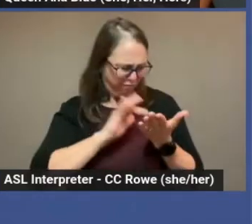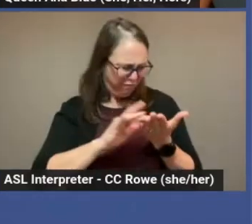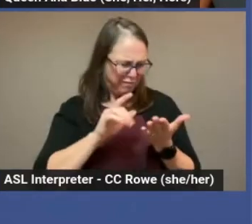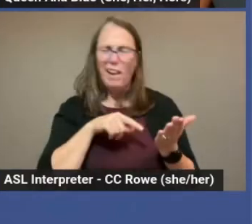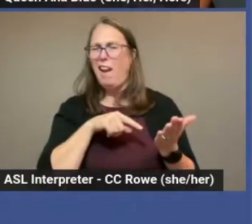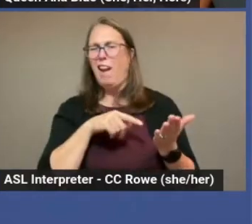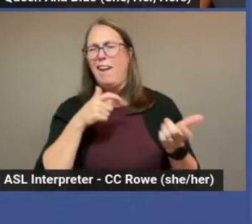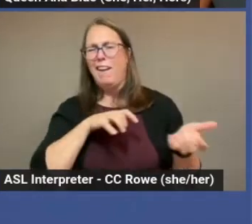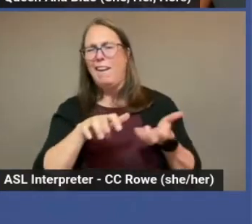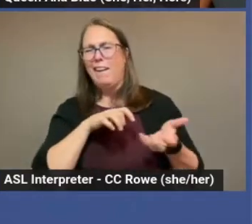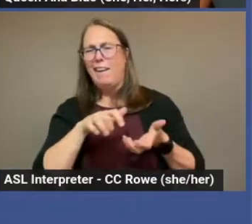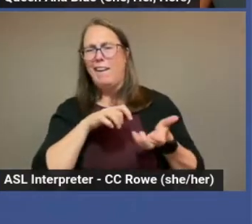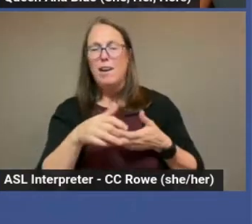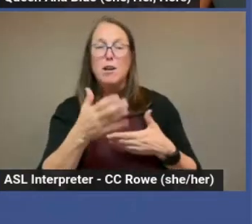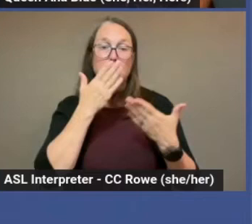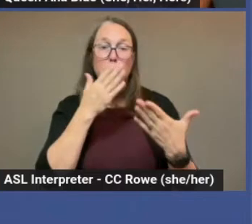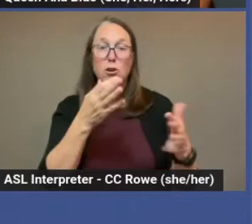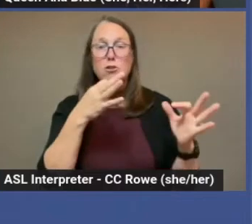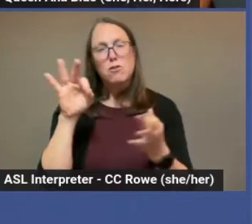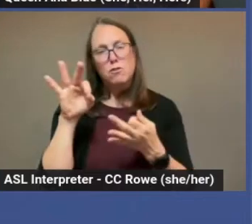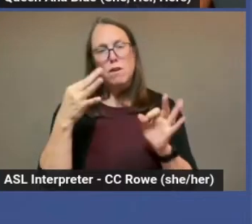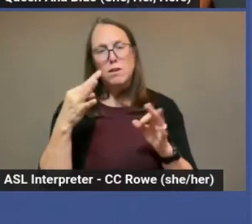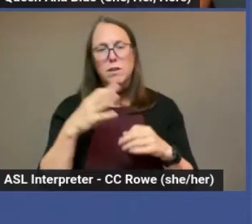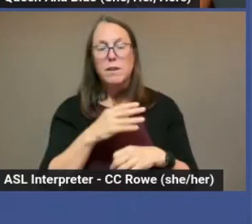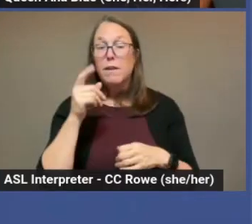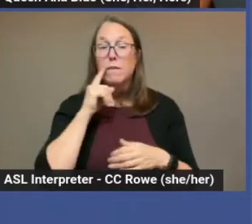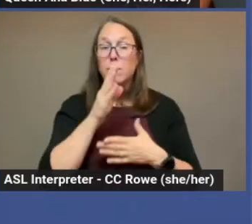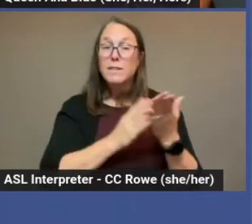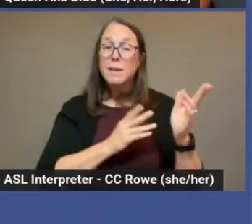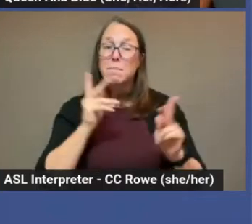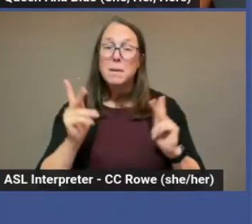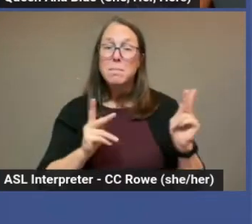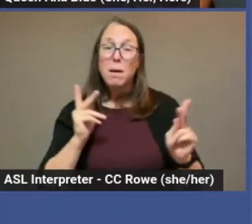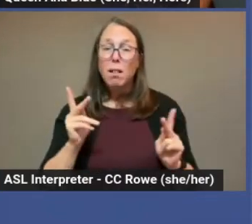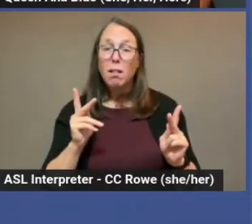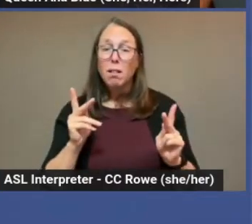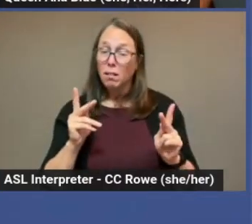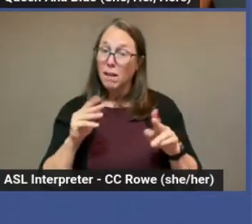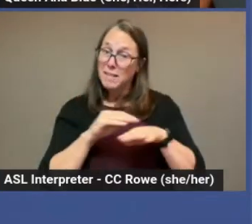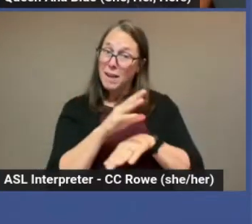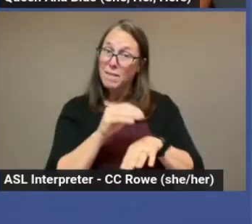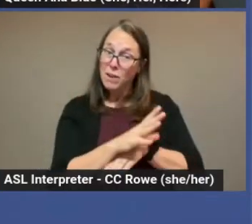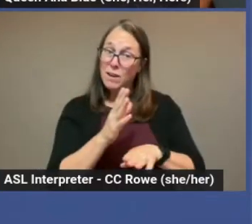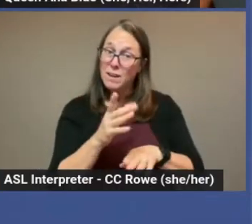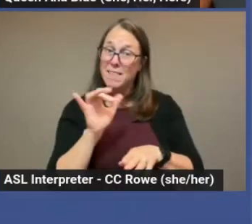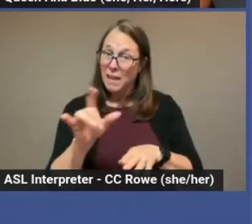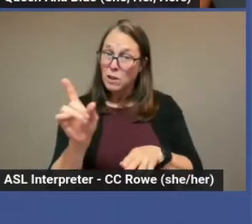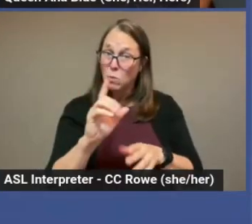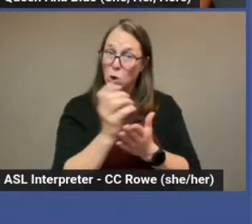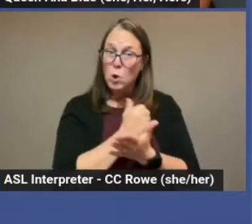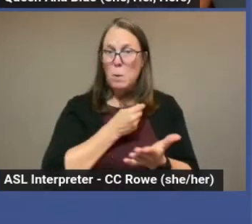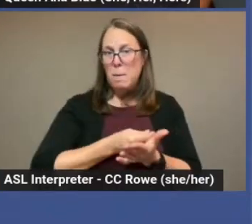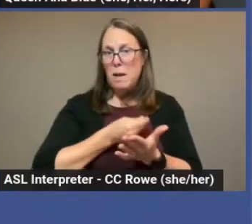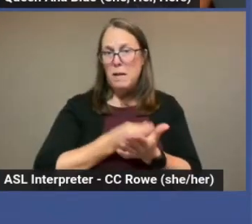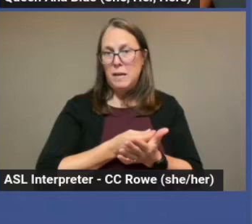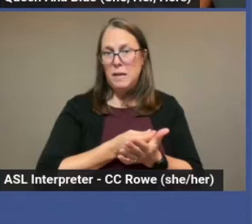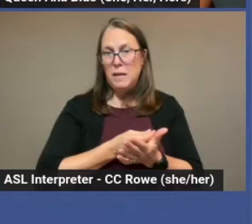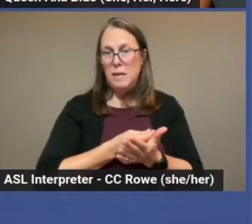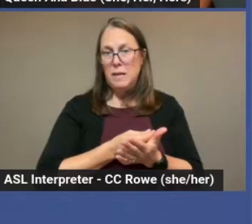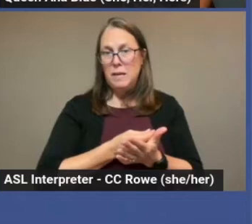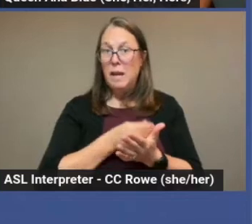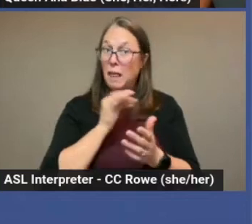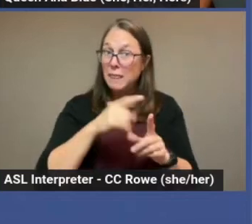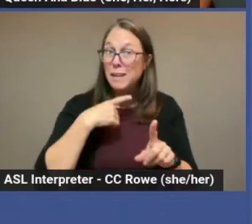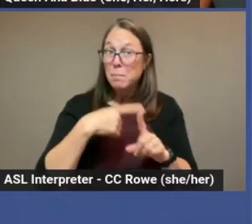laugh. It's a nice distraction. And for some people being an influencer, it's a source of income. And I would say that's a